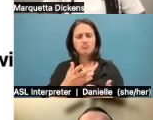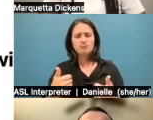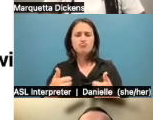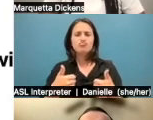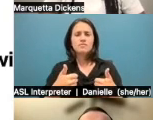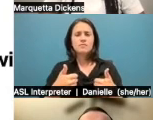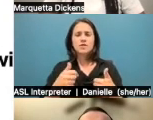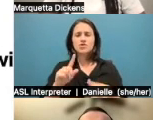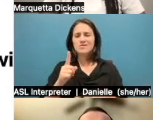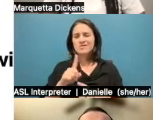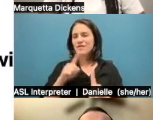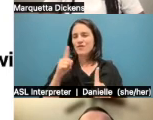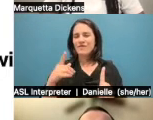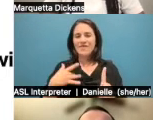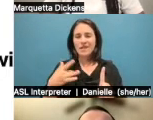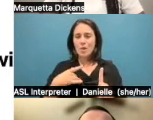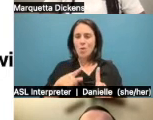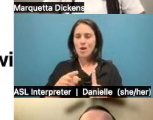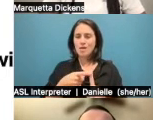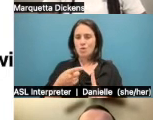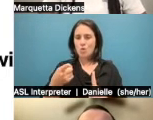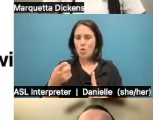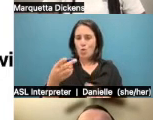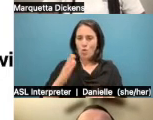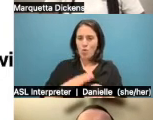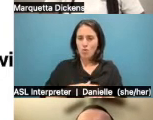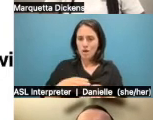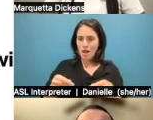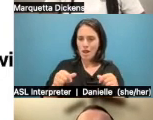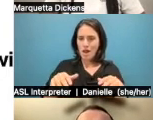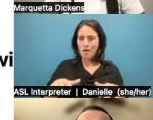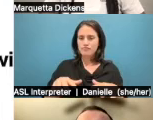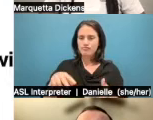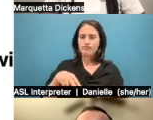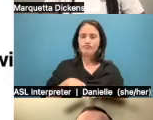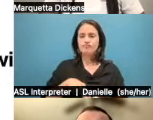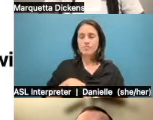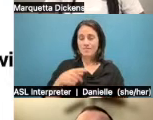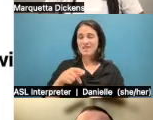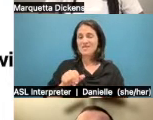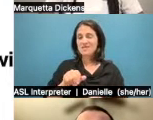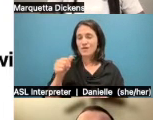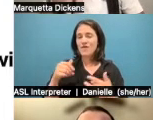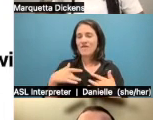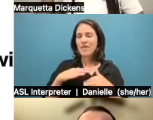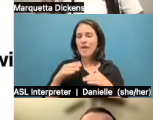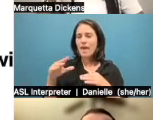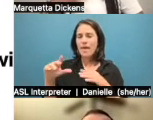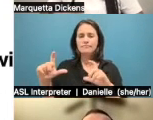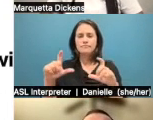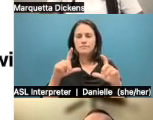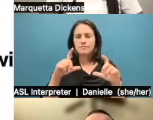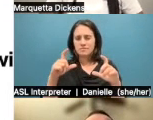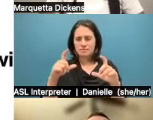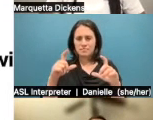different feeling when you're on the land. Um, but it's also a different feeling based on the images that you see, you know, those images feed our brain a